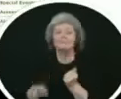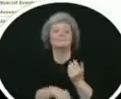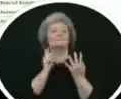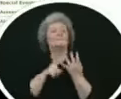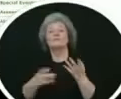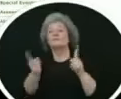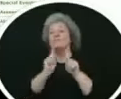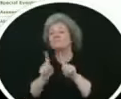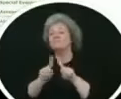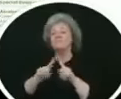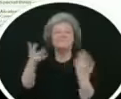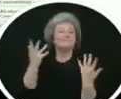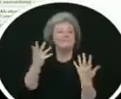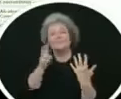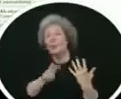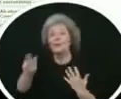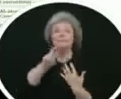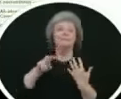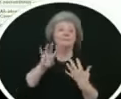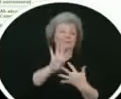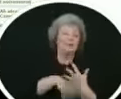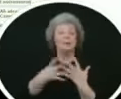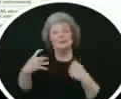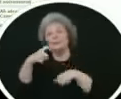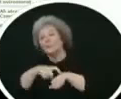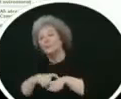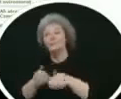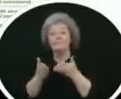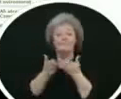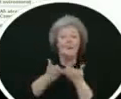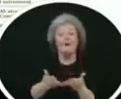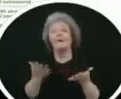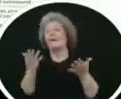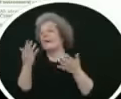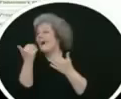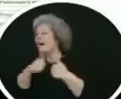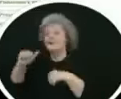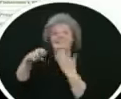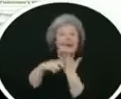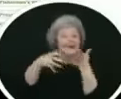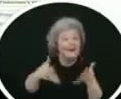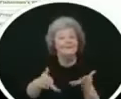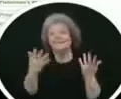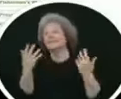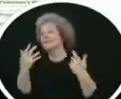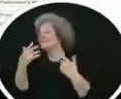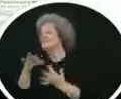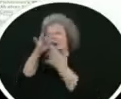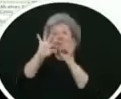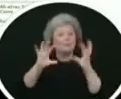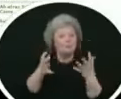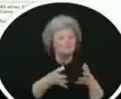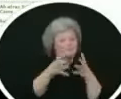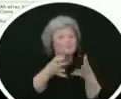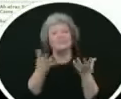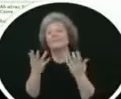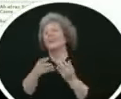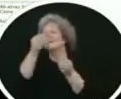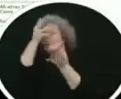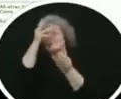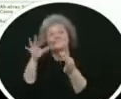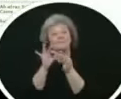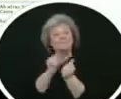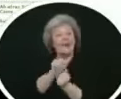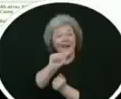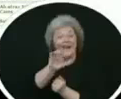alcatraz island our site also features helpful information such as tour and departure options ticket availability